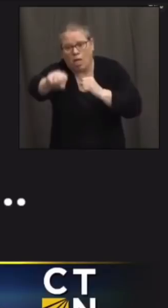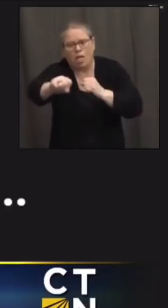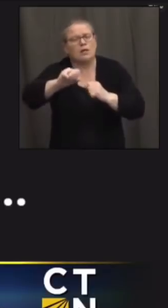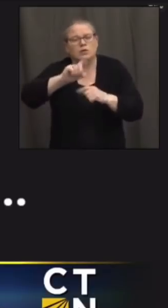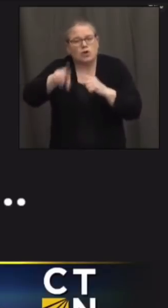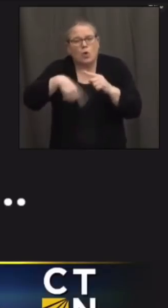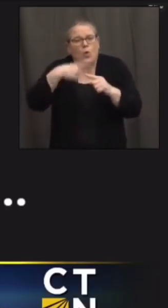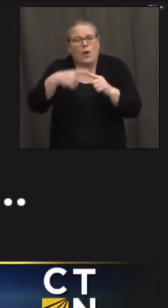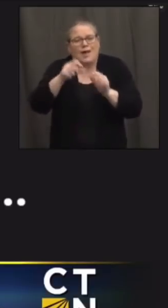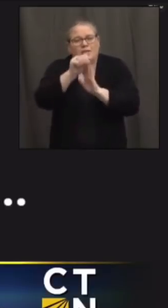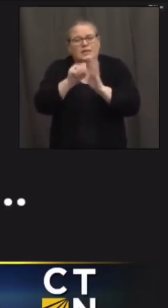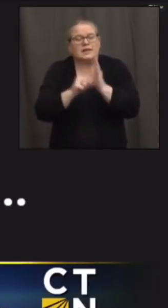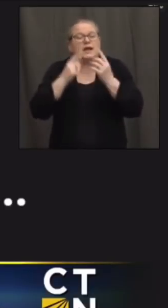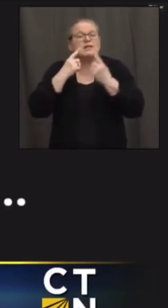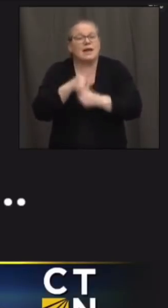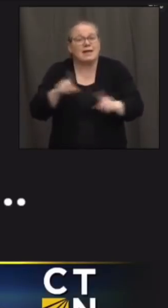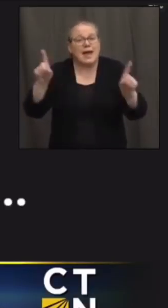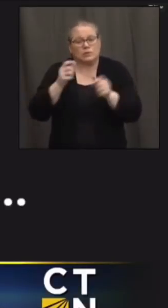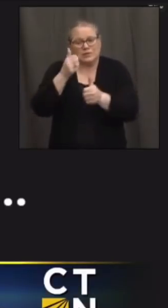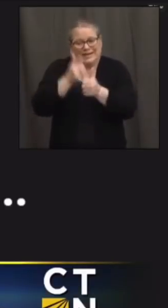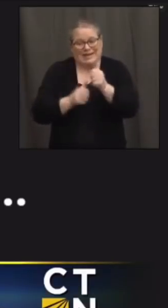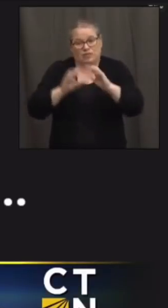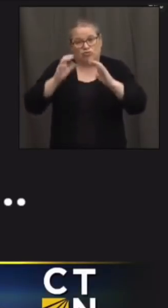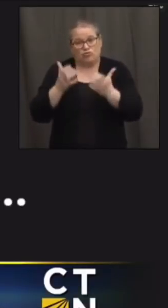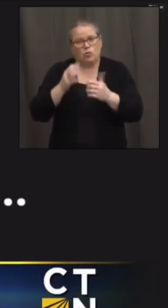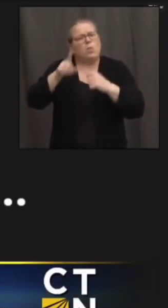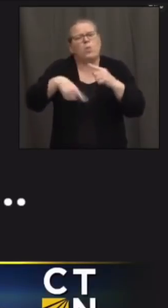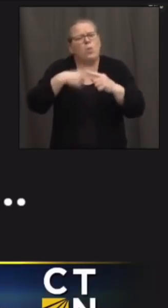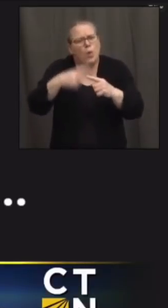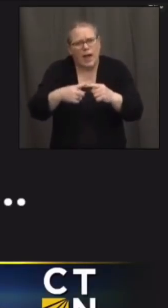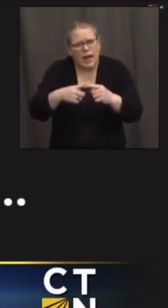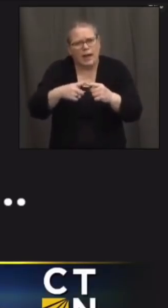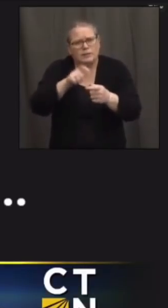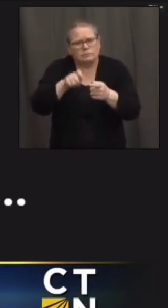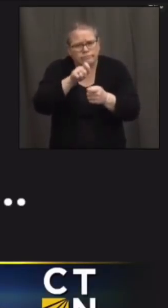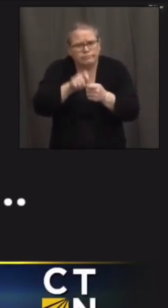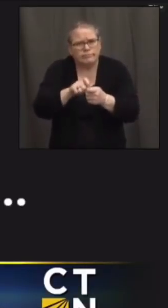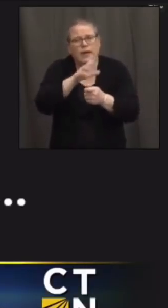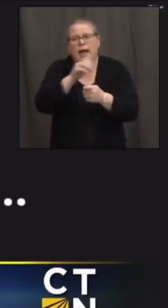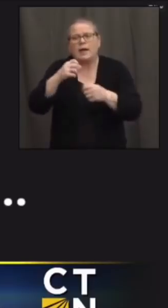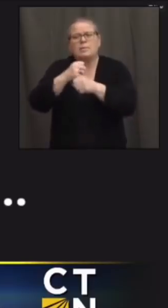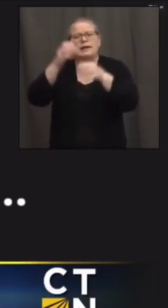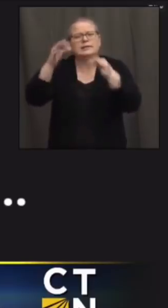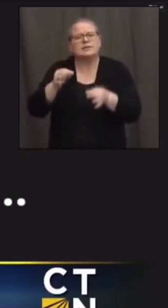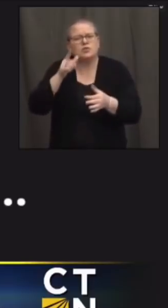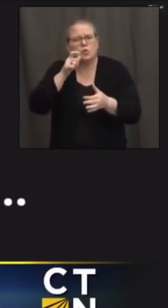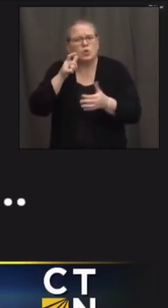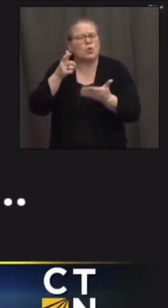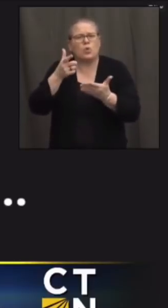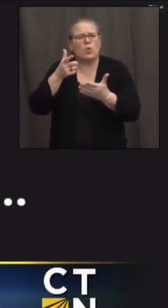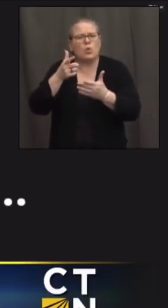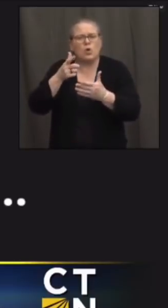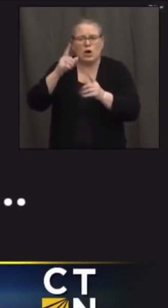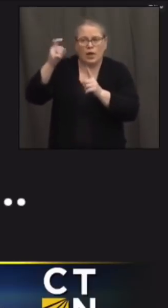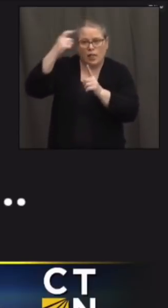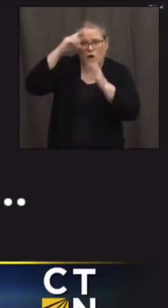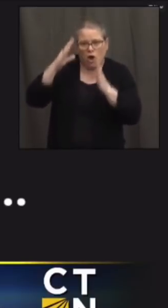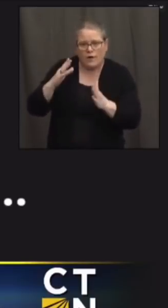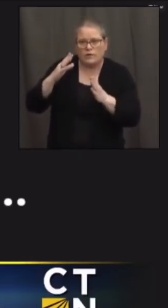the state will be announcing each next group and and also who is making those decisions or who is advising the governor on those decisions